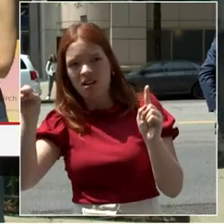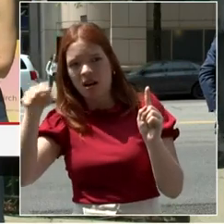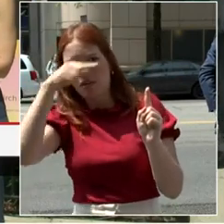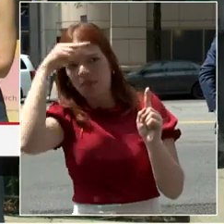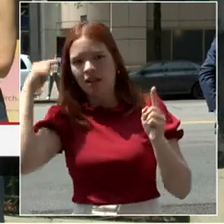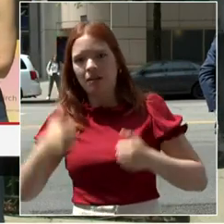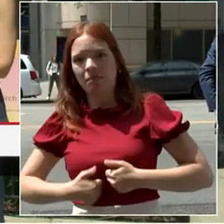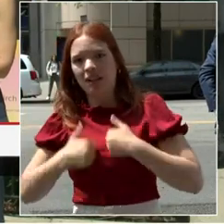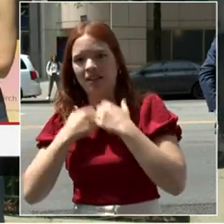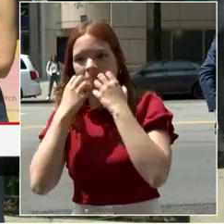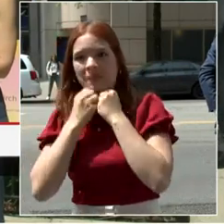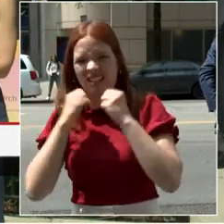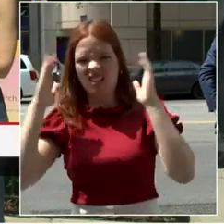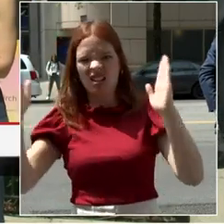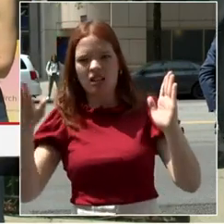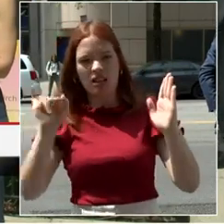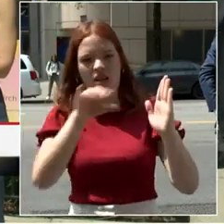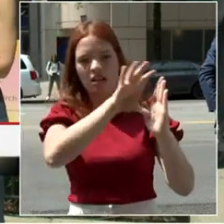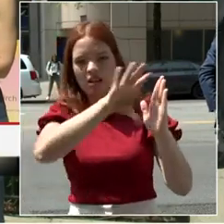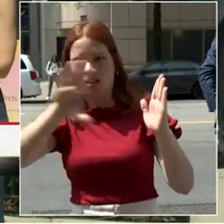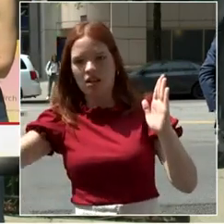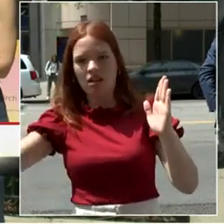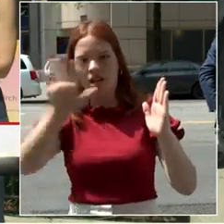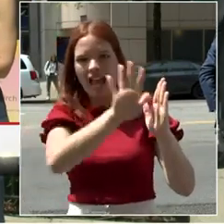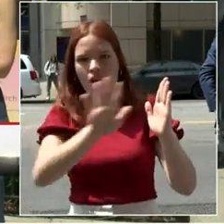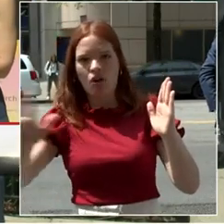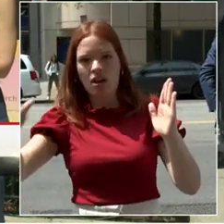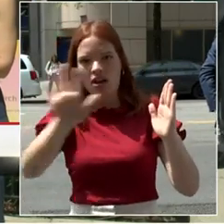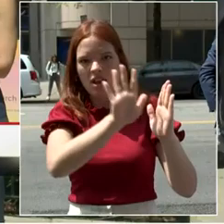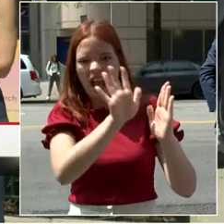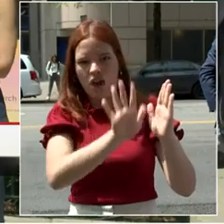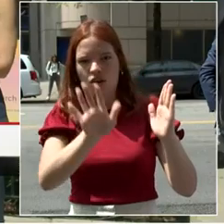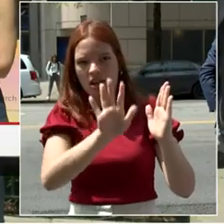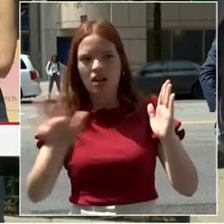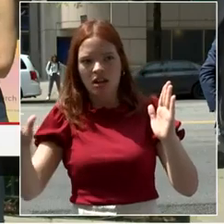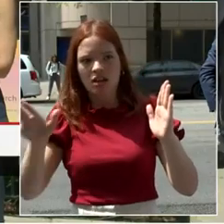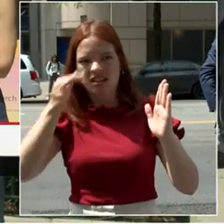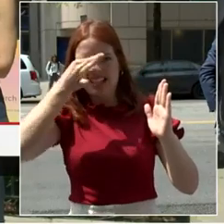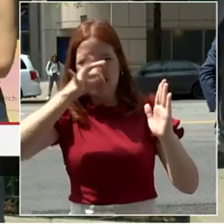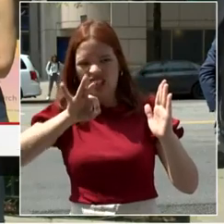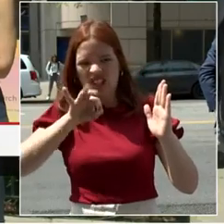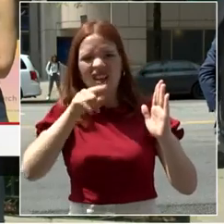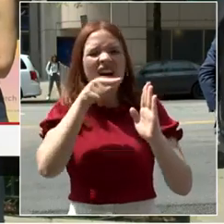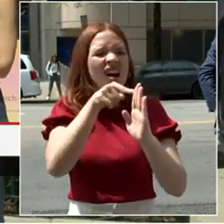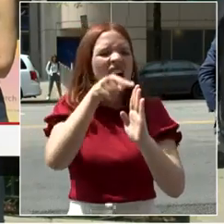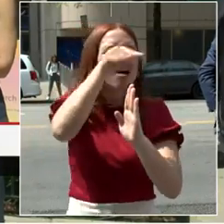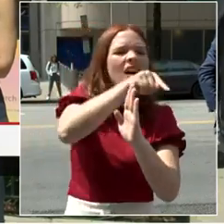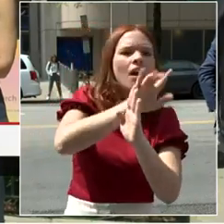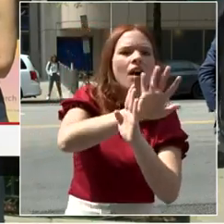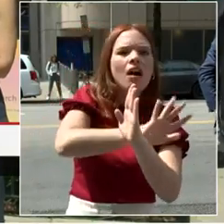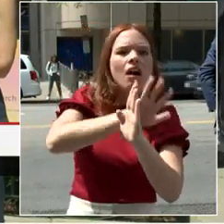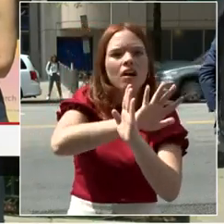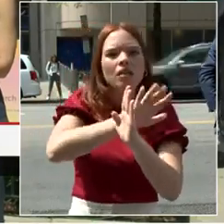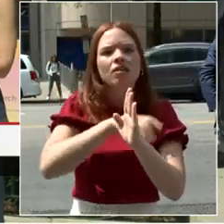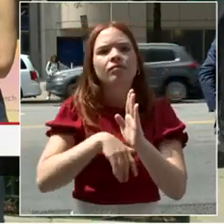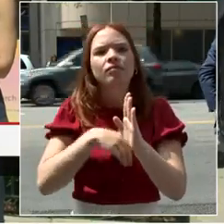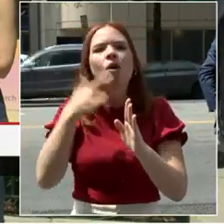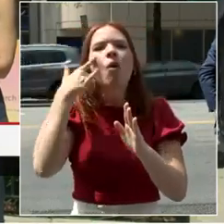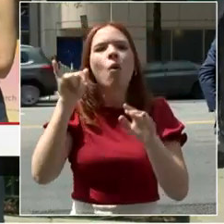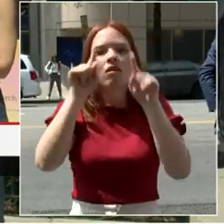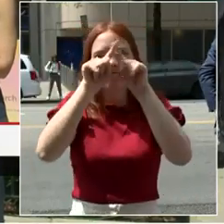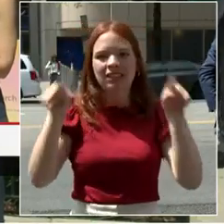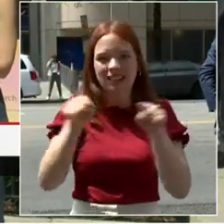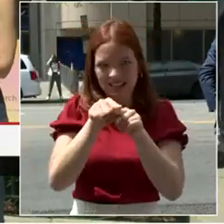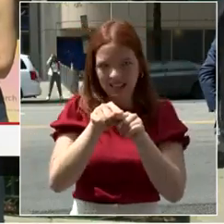Center. And we share that boundary with our colleagues at the Golden Triangle bid of Black Lives Matter Plaza, which is why it's so important that as we